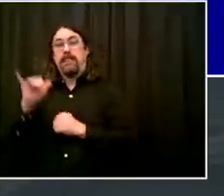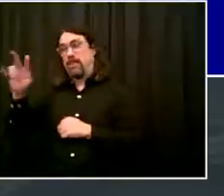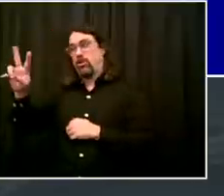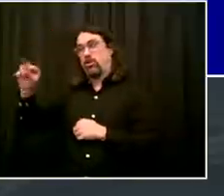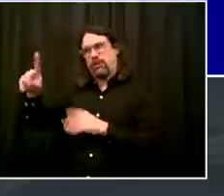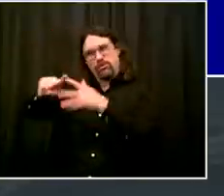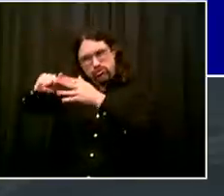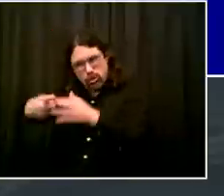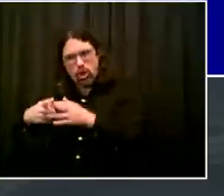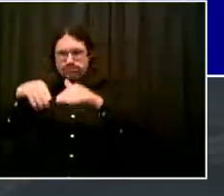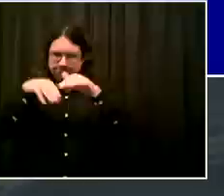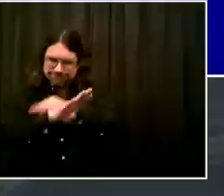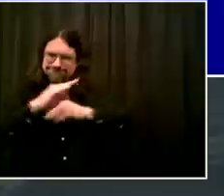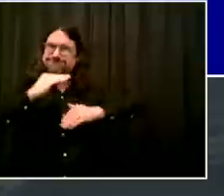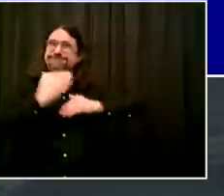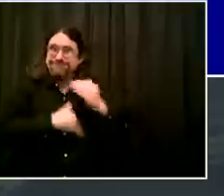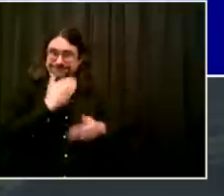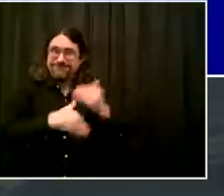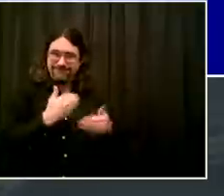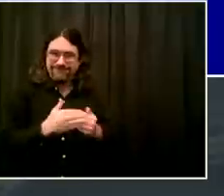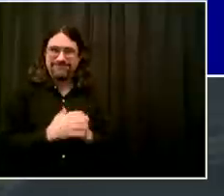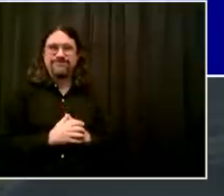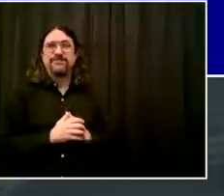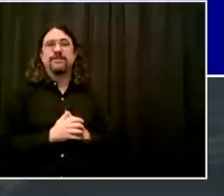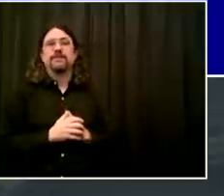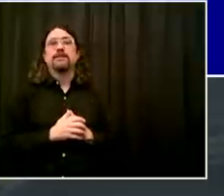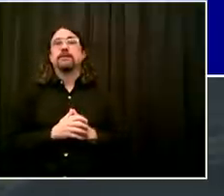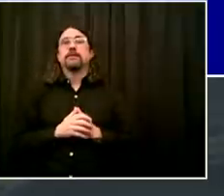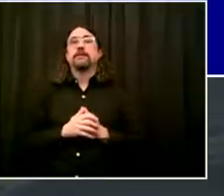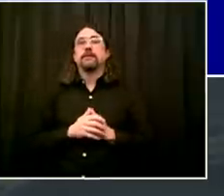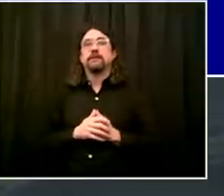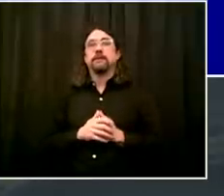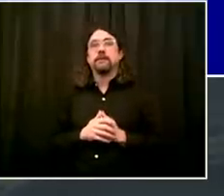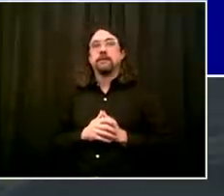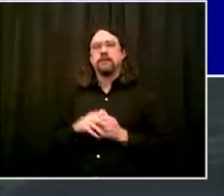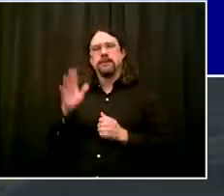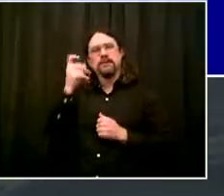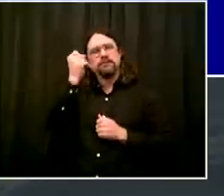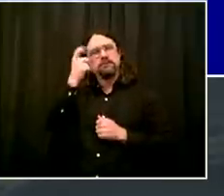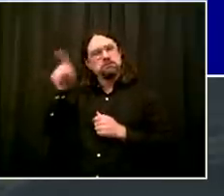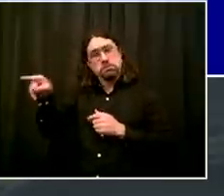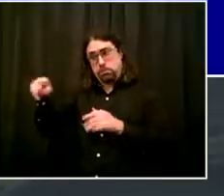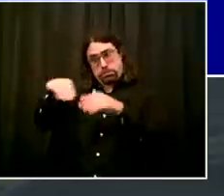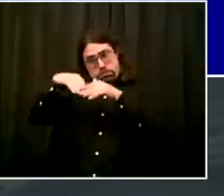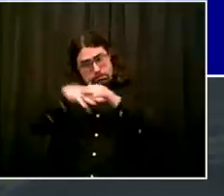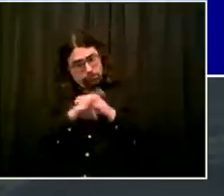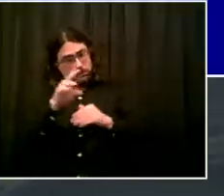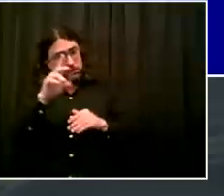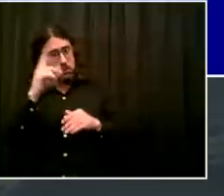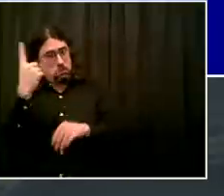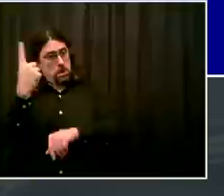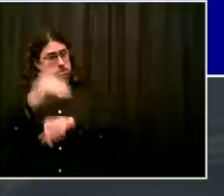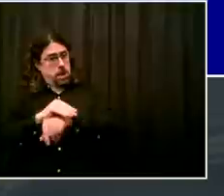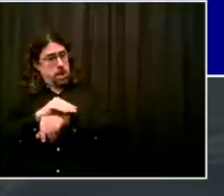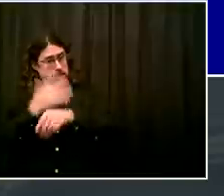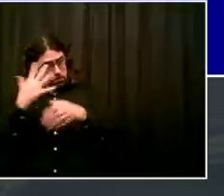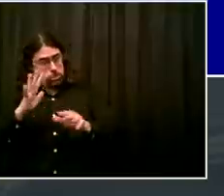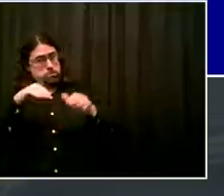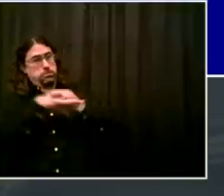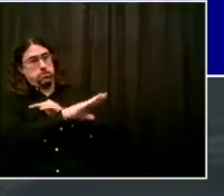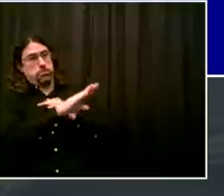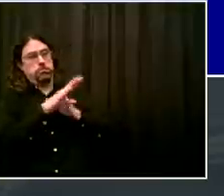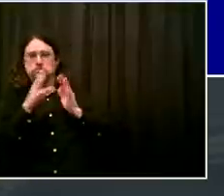into shelter, even for a night, it's a step in the right direction. It's a beginning of convincing them to come in and accept a better reality that we can